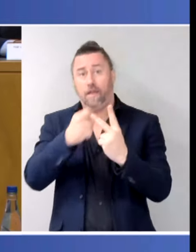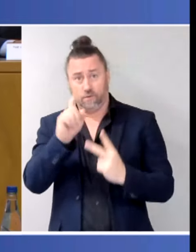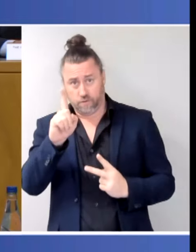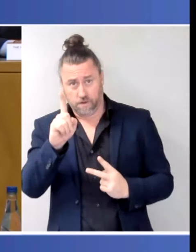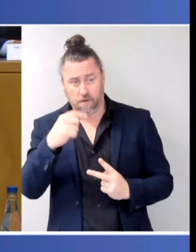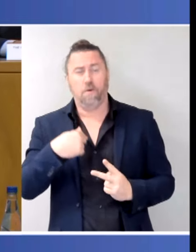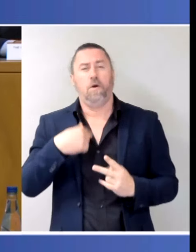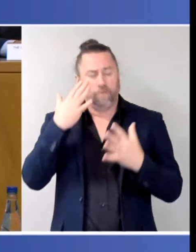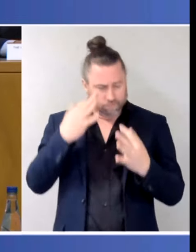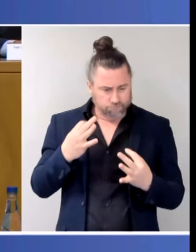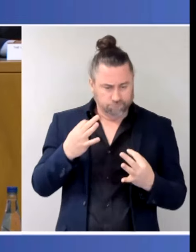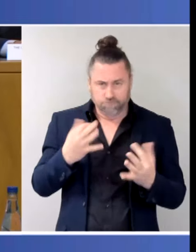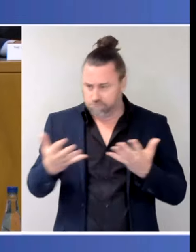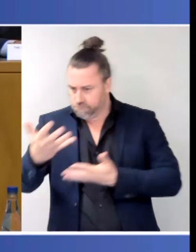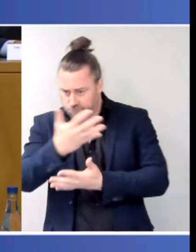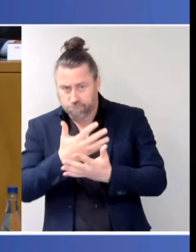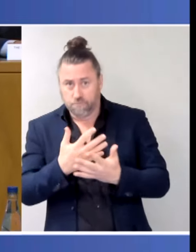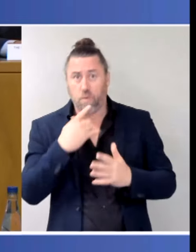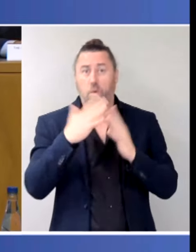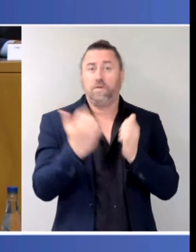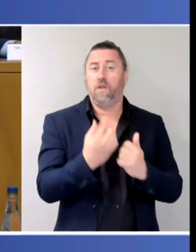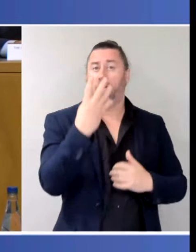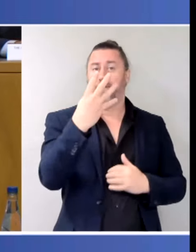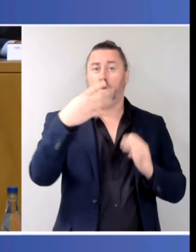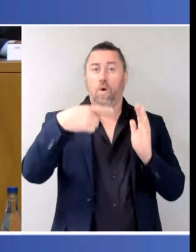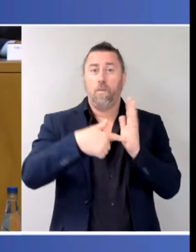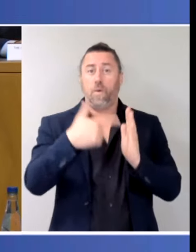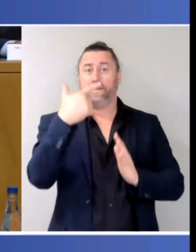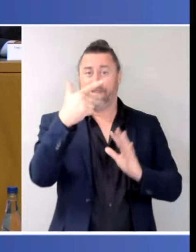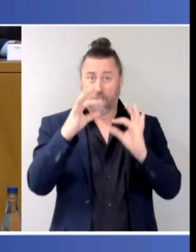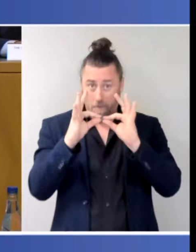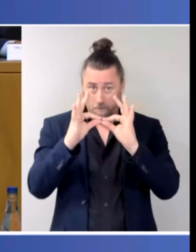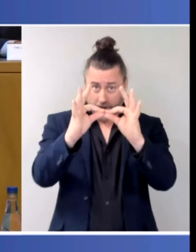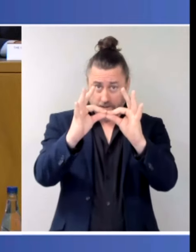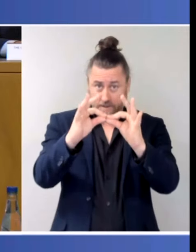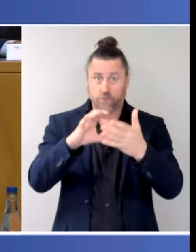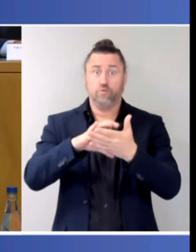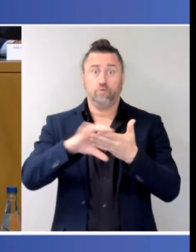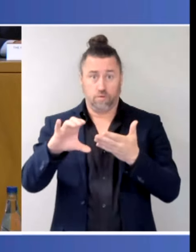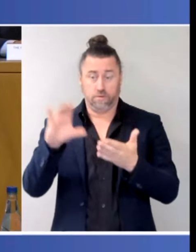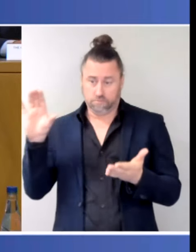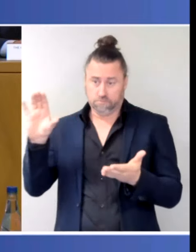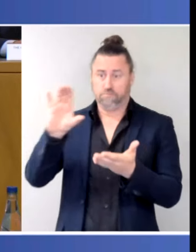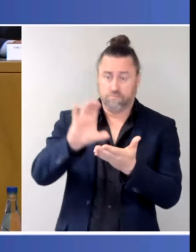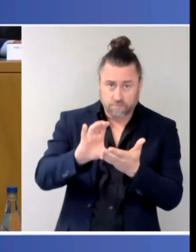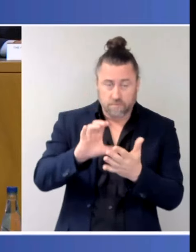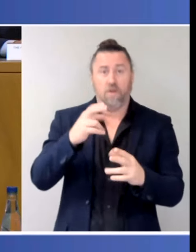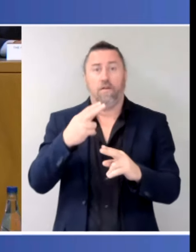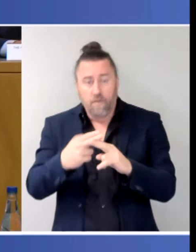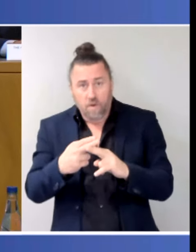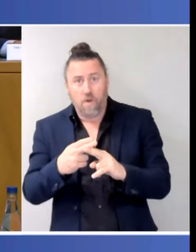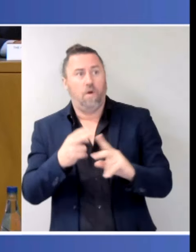.7 billion has been established for gender-based violence and frontline legal